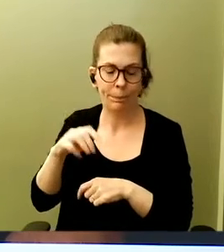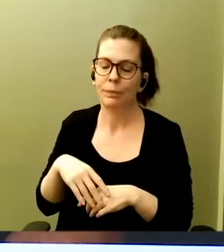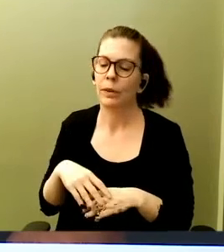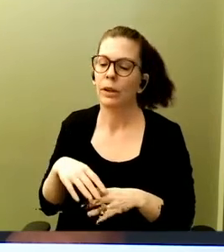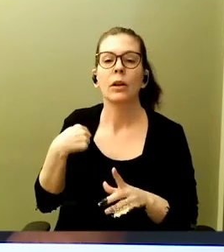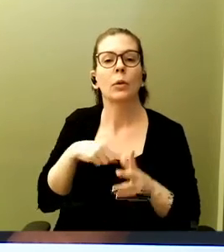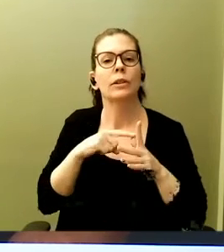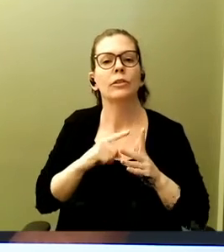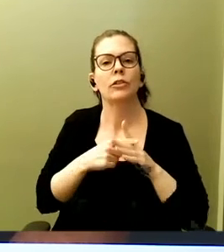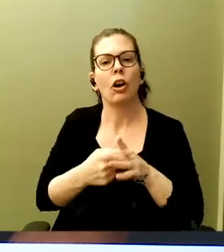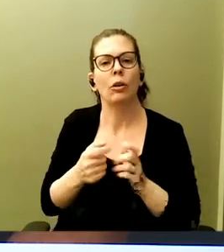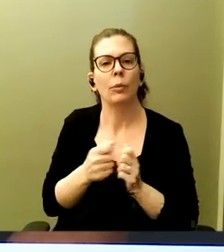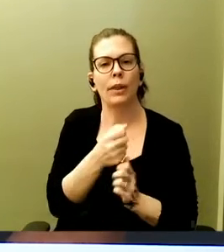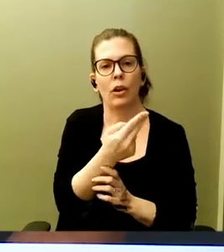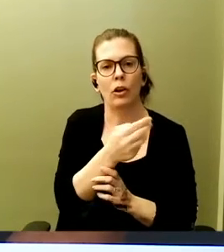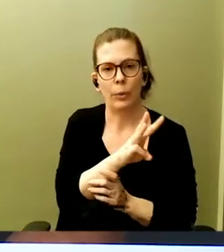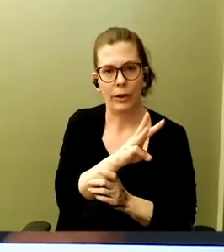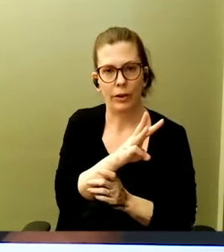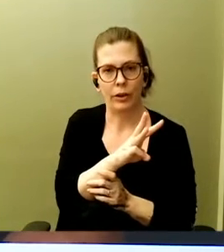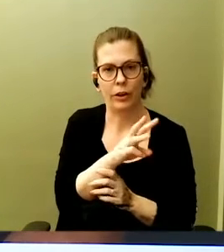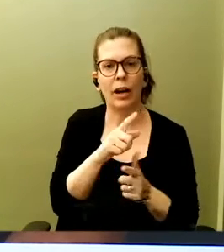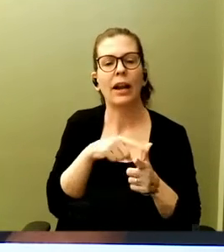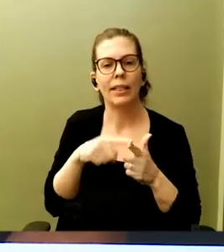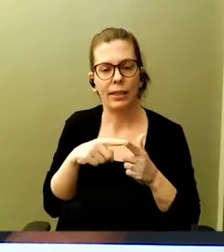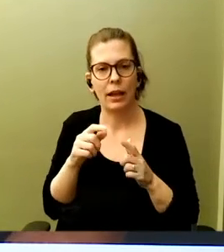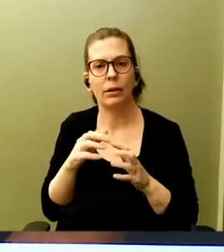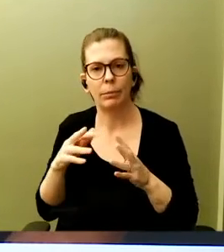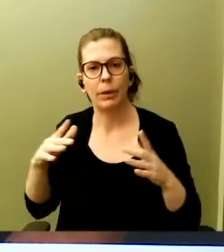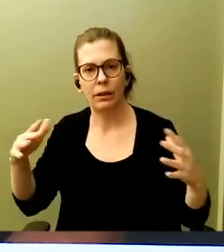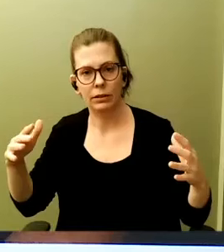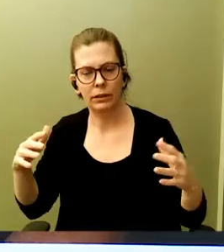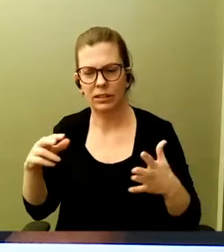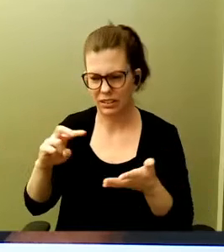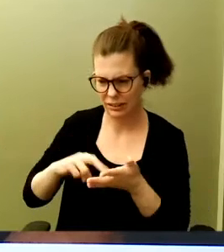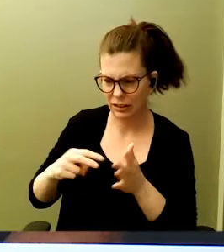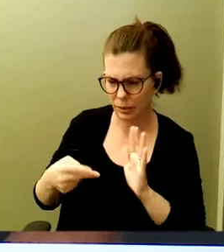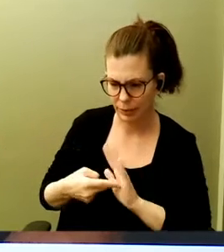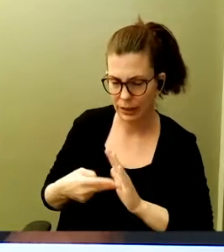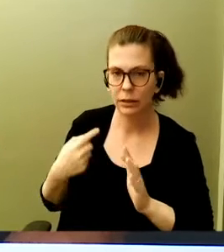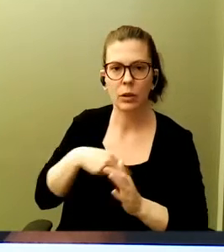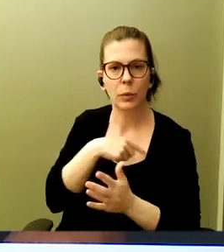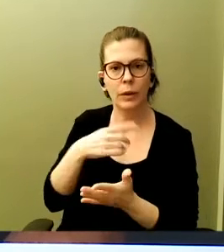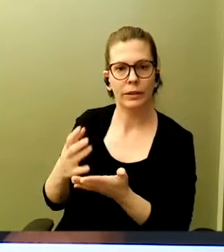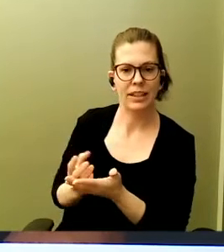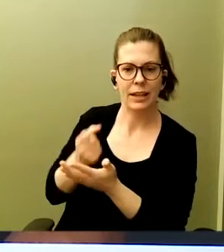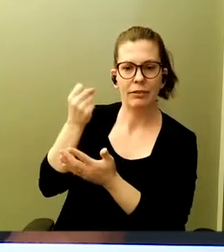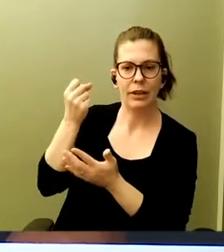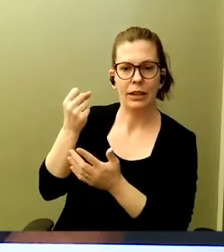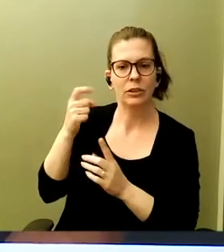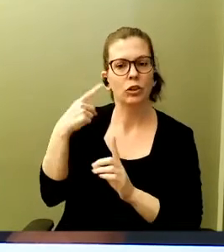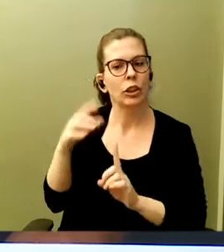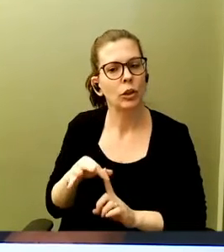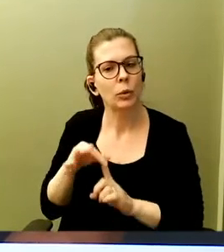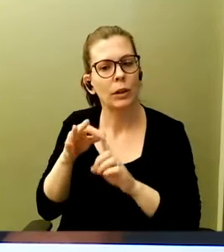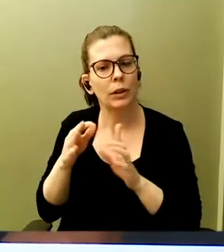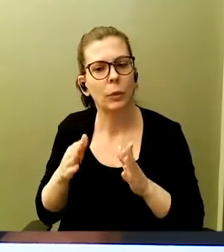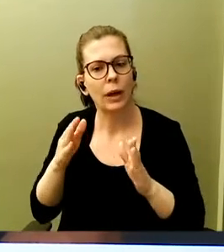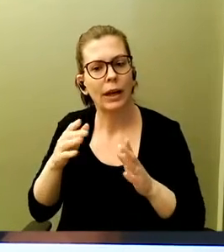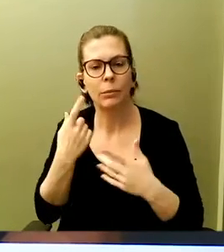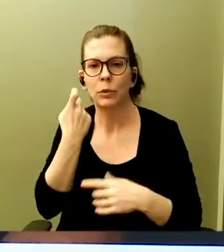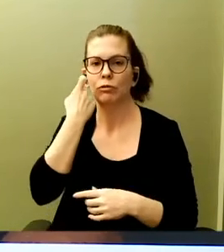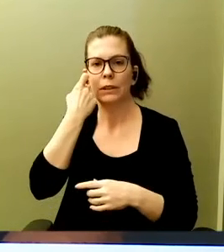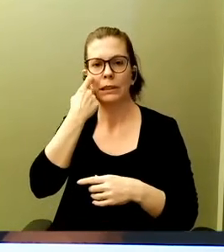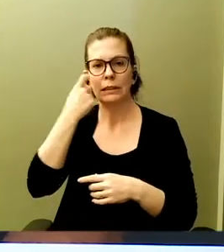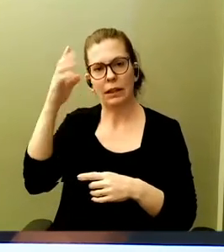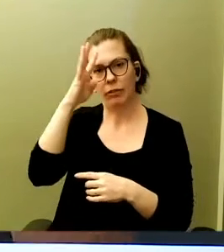layer and built up. So what that means is we take advantage in a unique way of the latest innovations in hardware